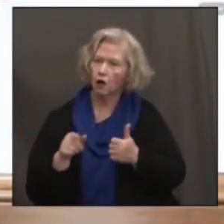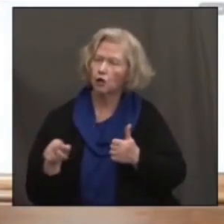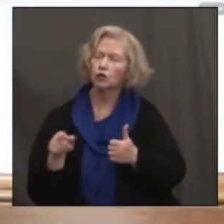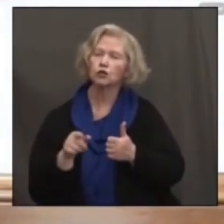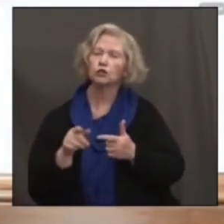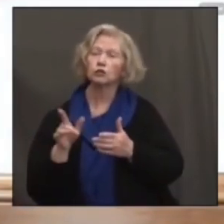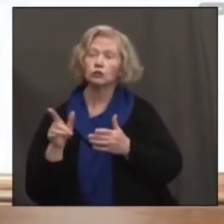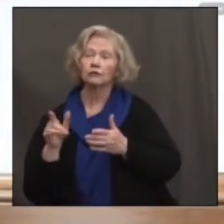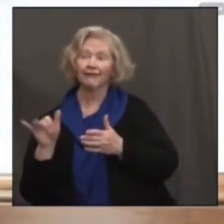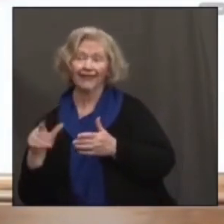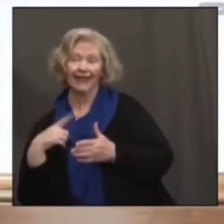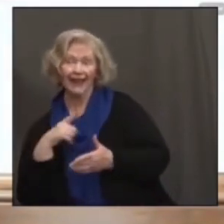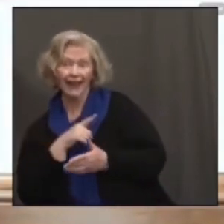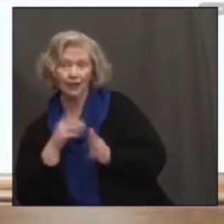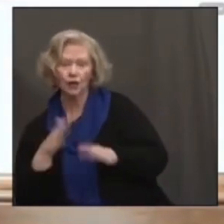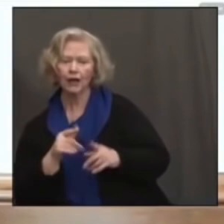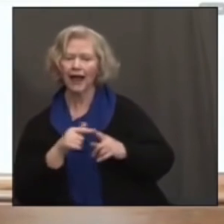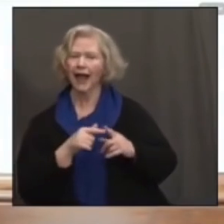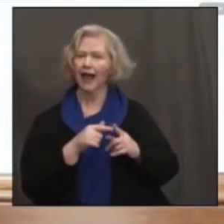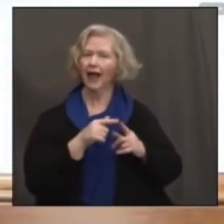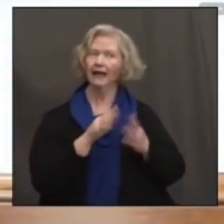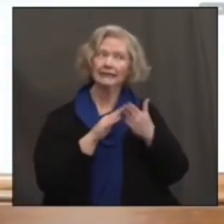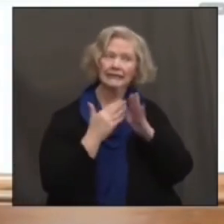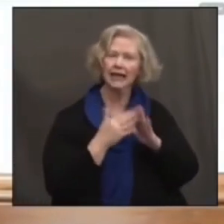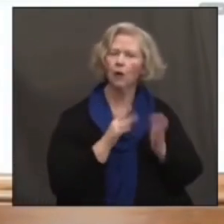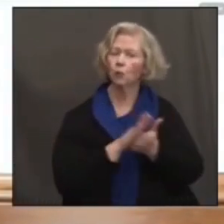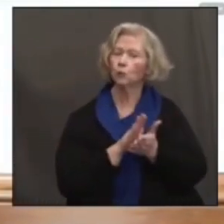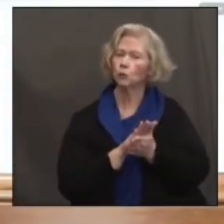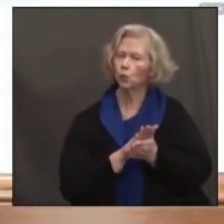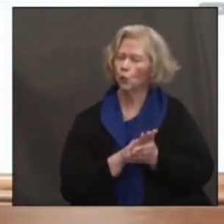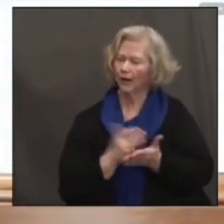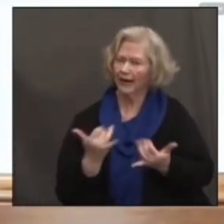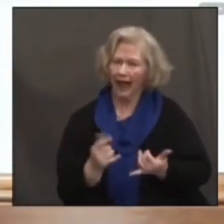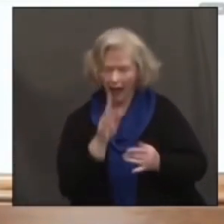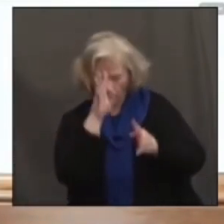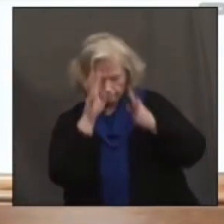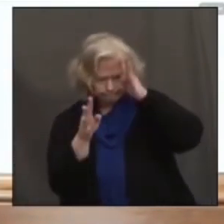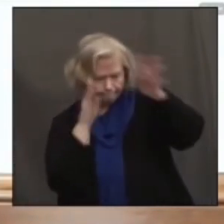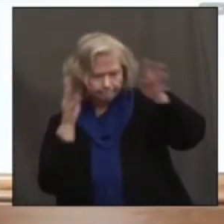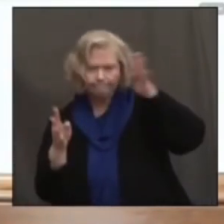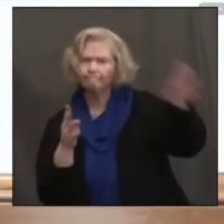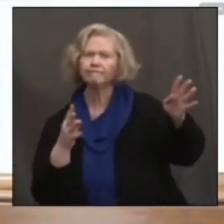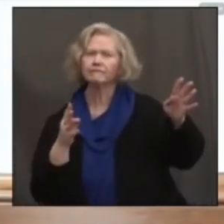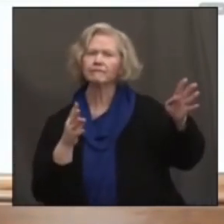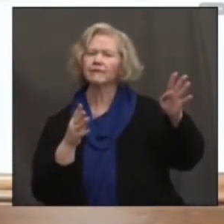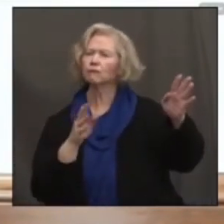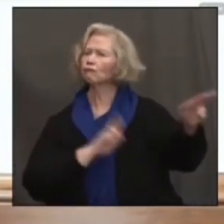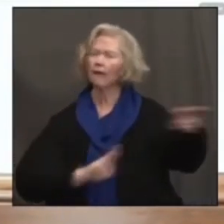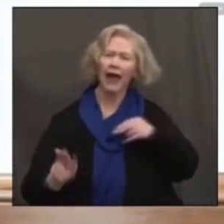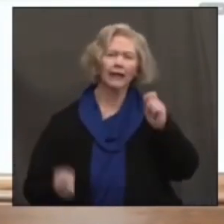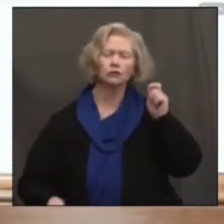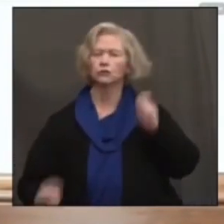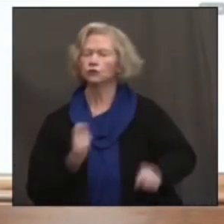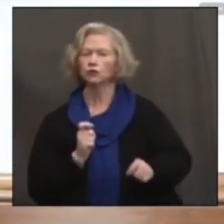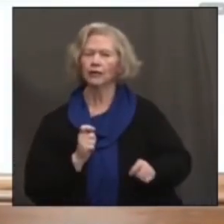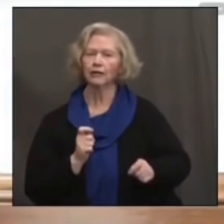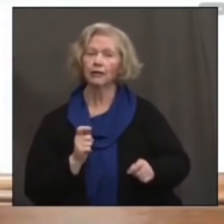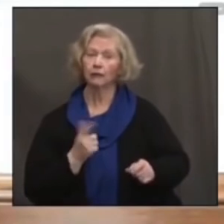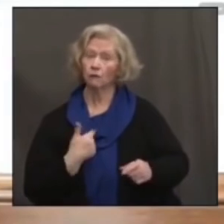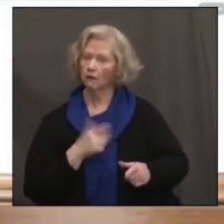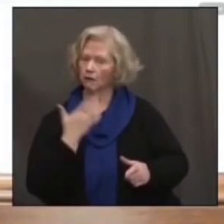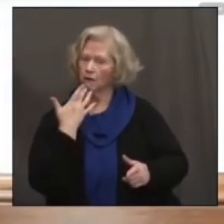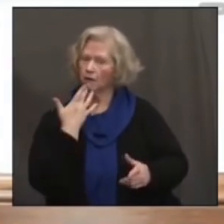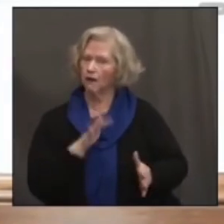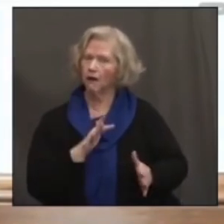municipalities and our school leaders is this is a time to be transformational. This is a time to think big. We are blessed